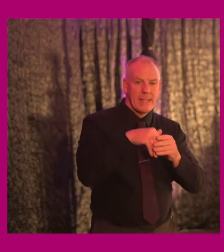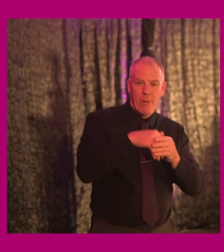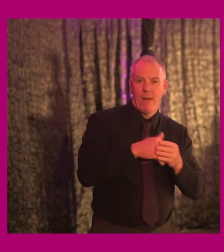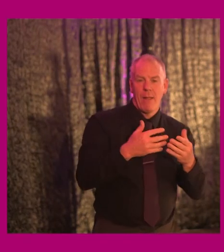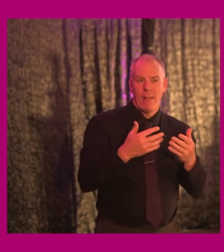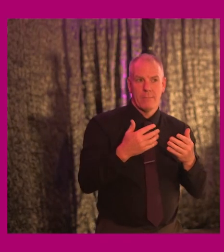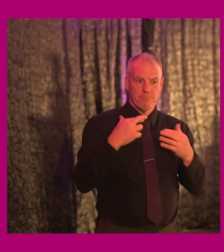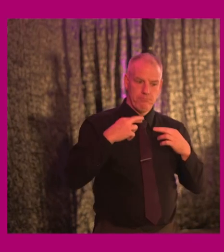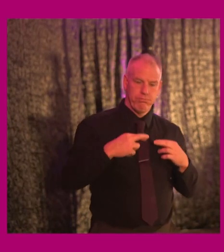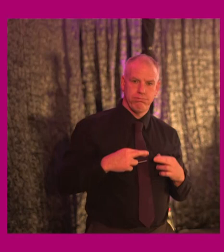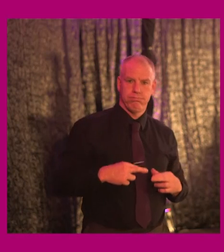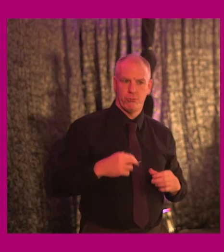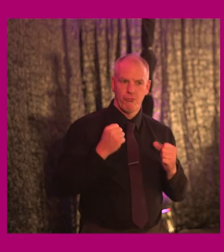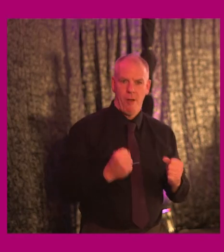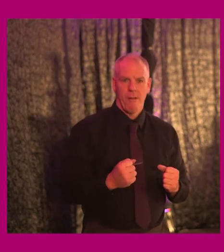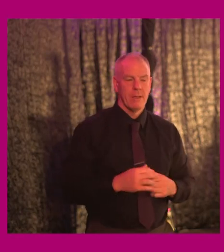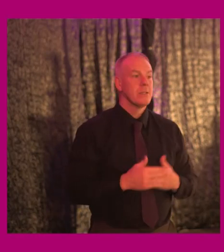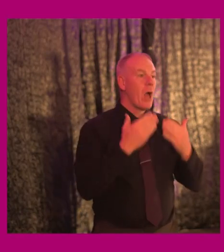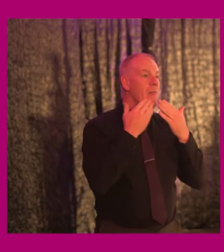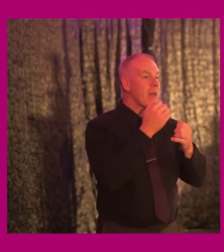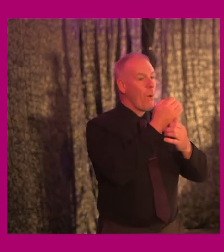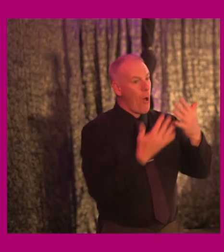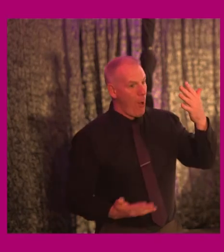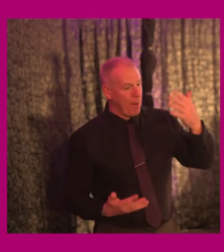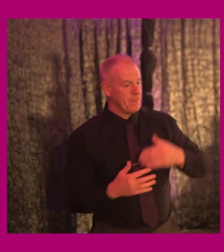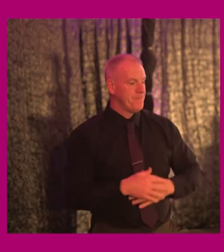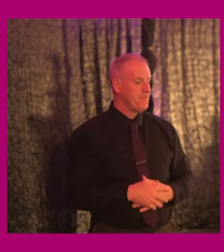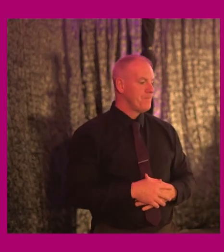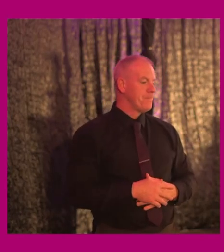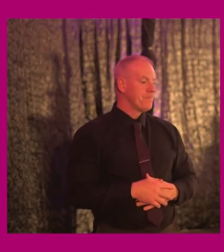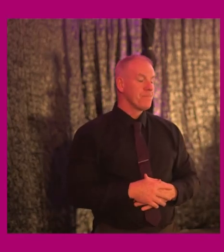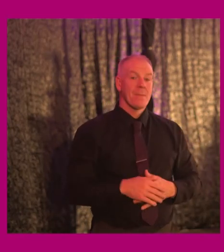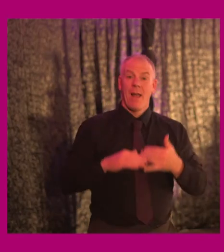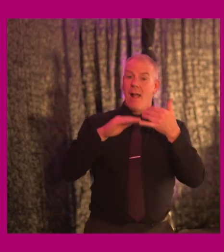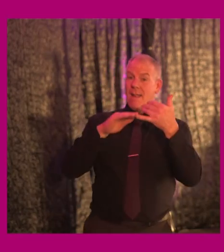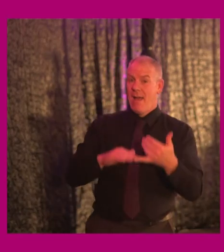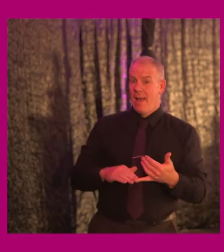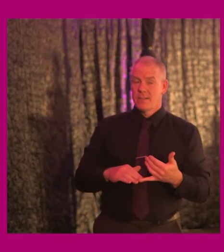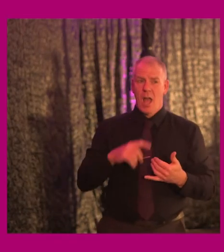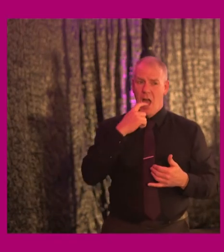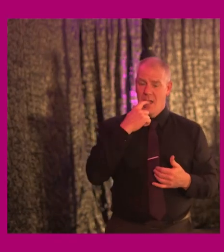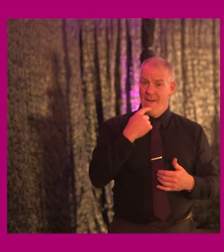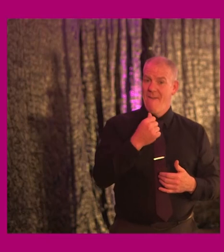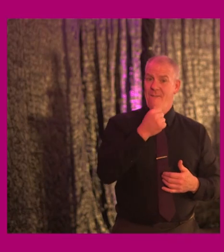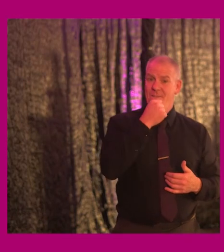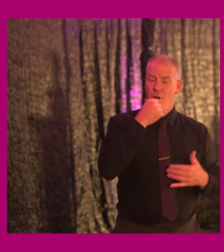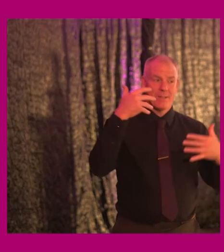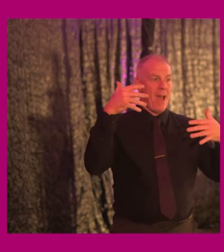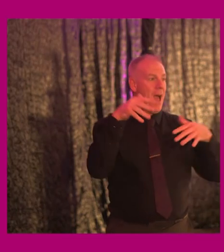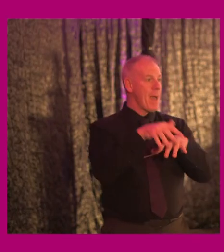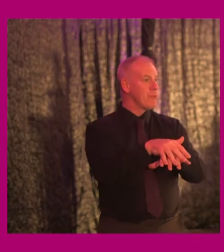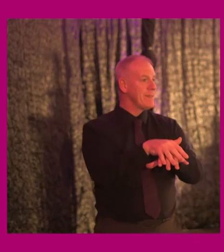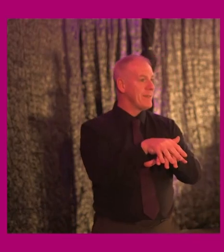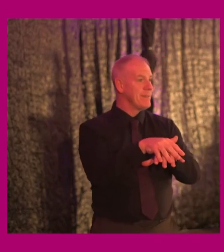rich as it was. So thank you to you all. Uh, and very finally, this has been our very first hybrid event.